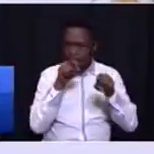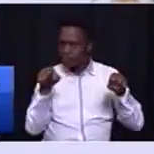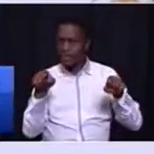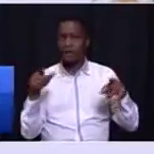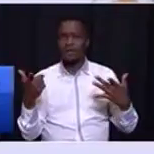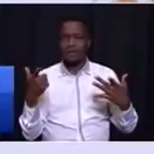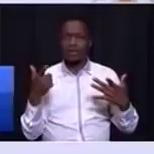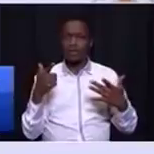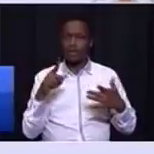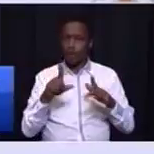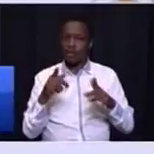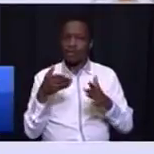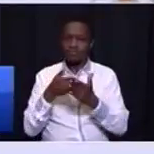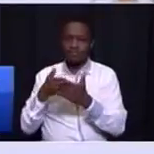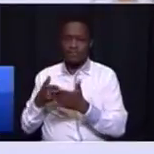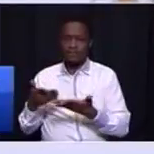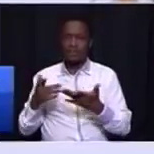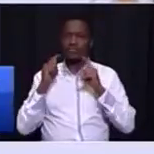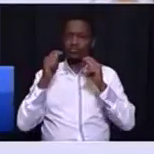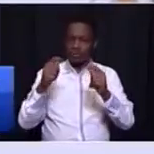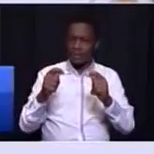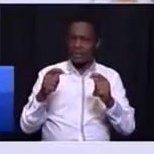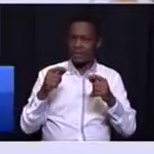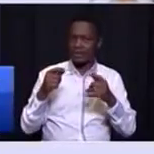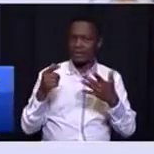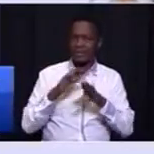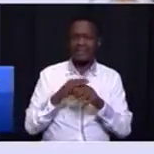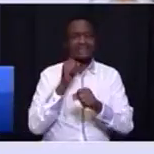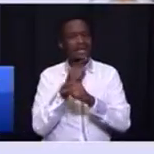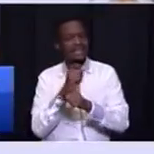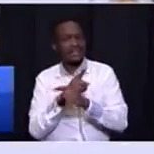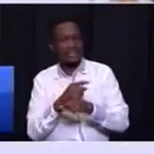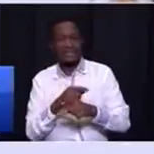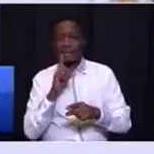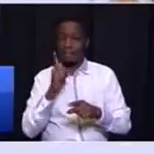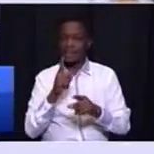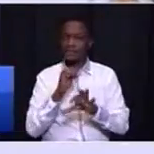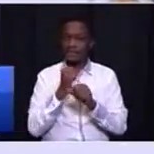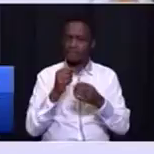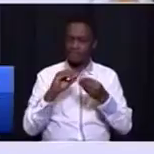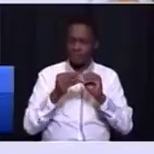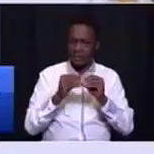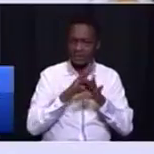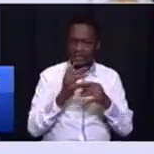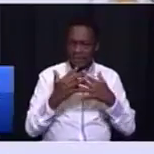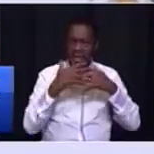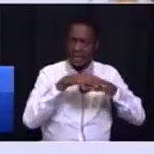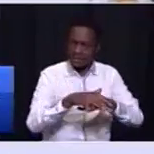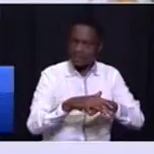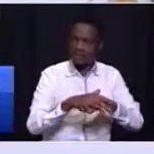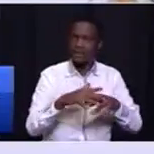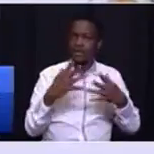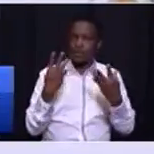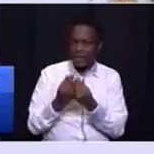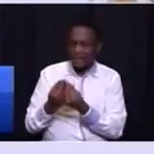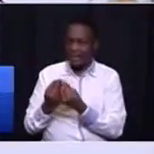transport modes. The taxis must be optimized and integrated with